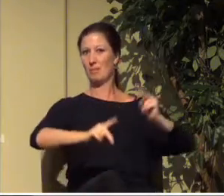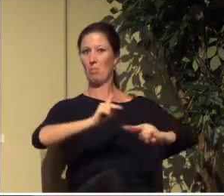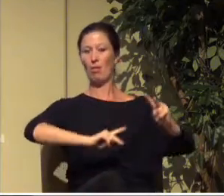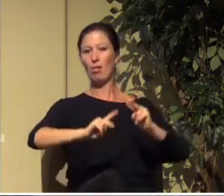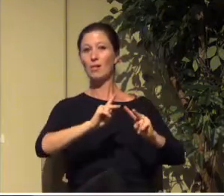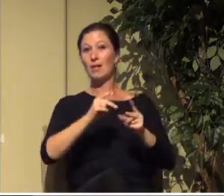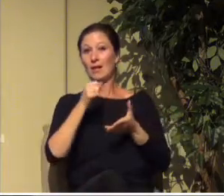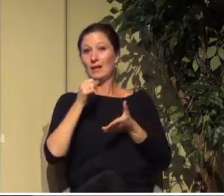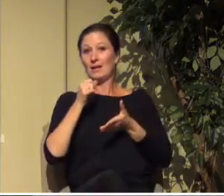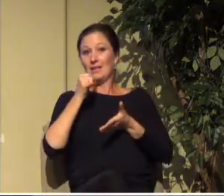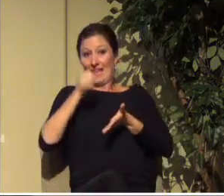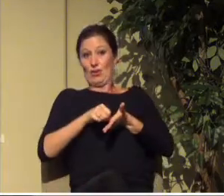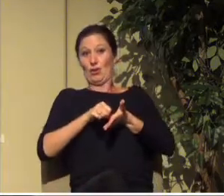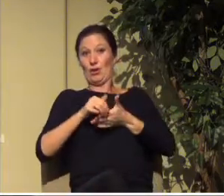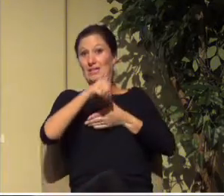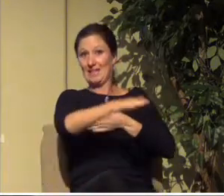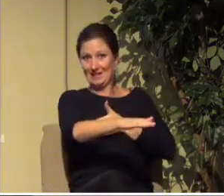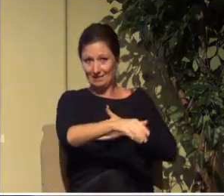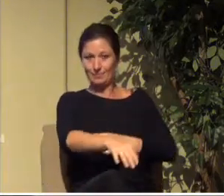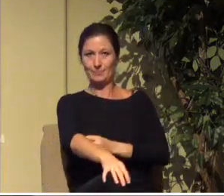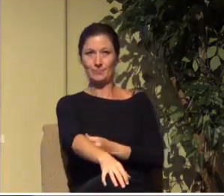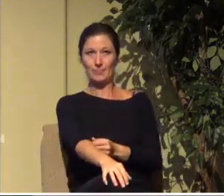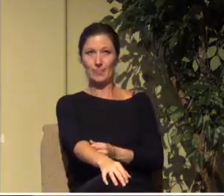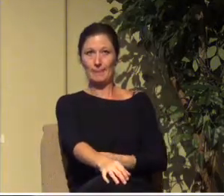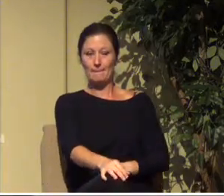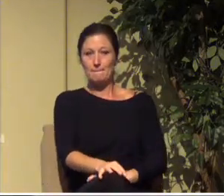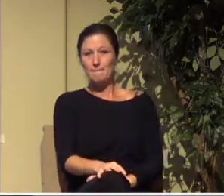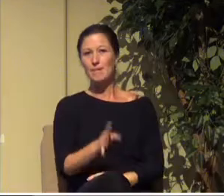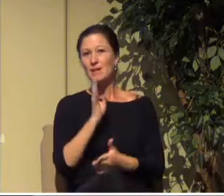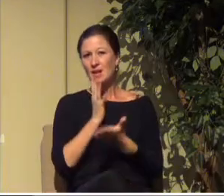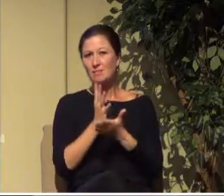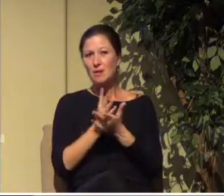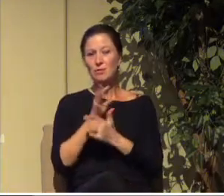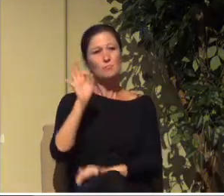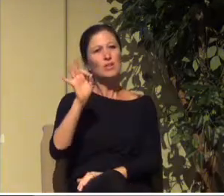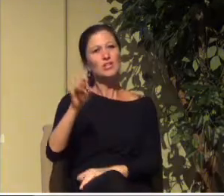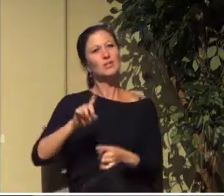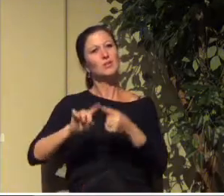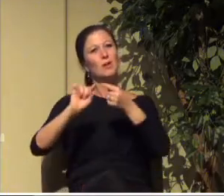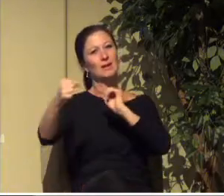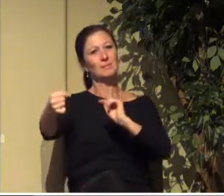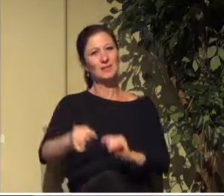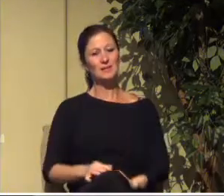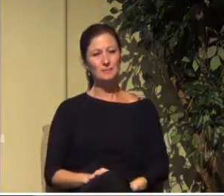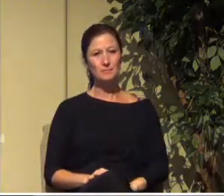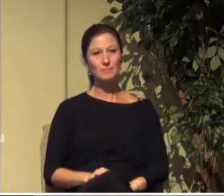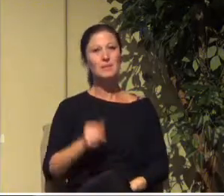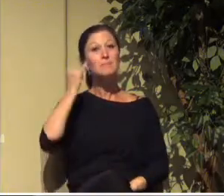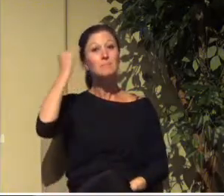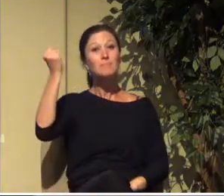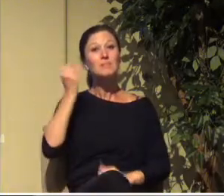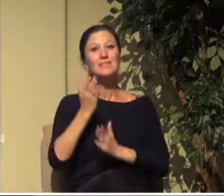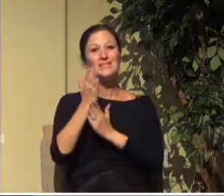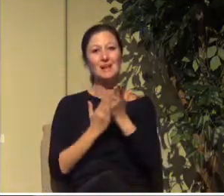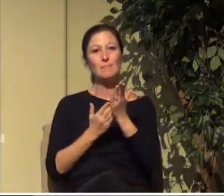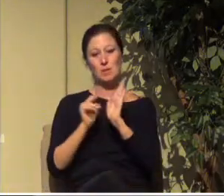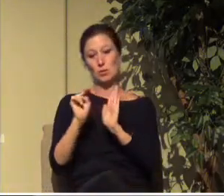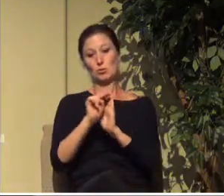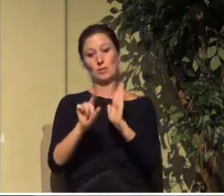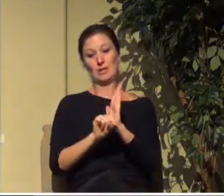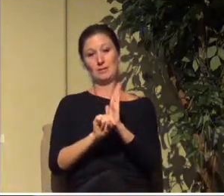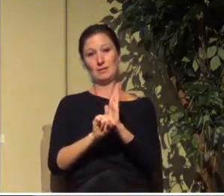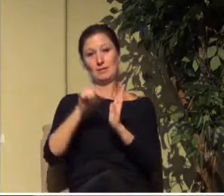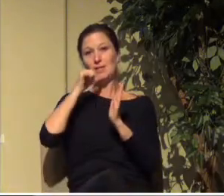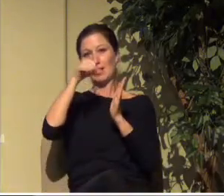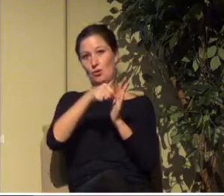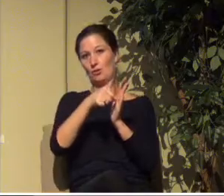of the entire landscape of Christianity. If you can imagine, you know, some letters in the New Testament, some things